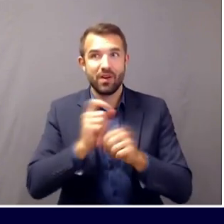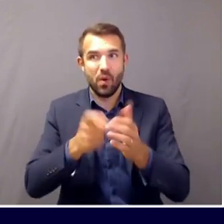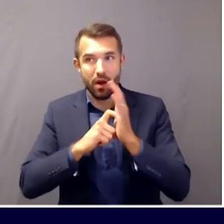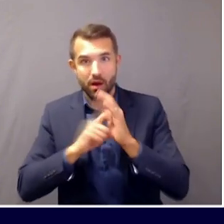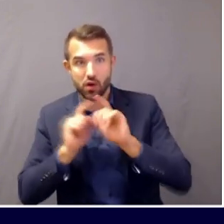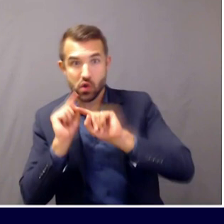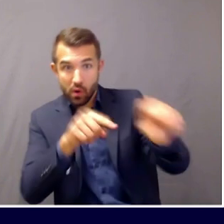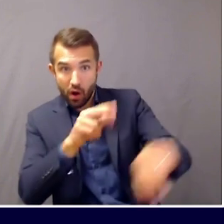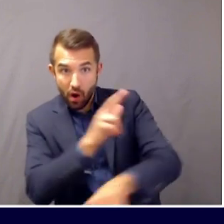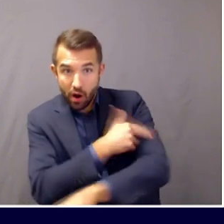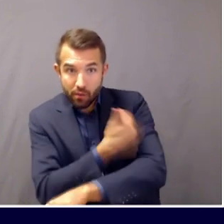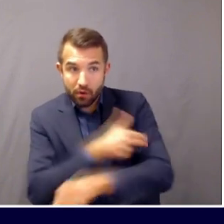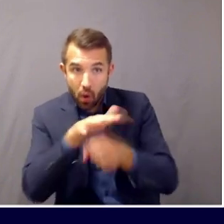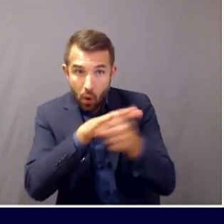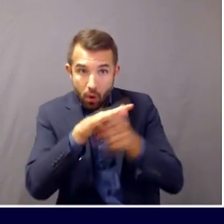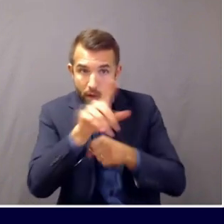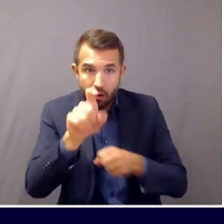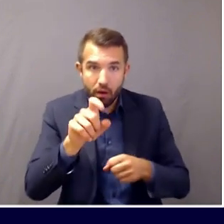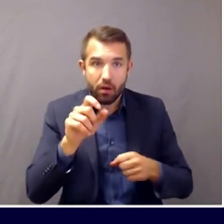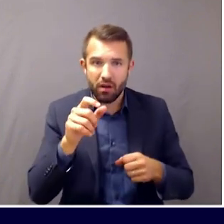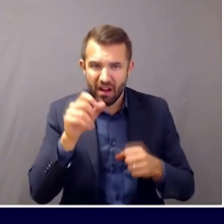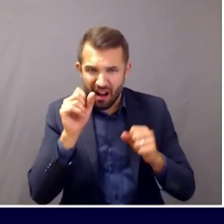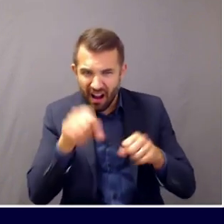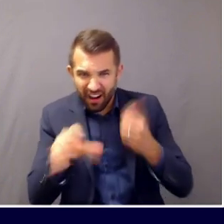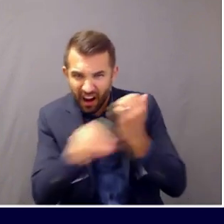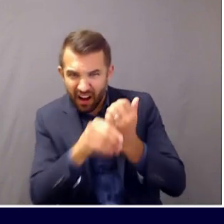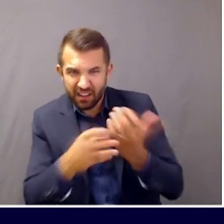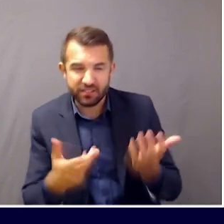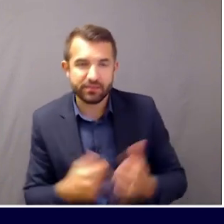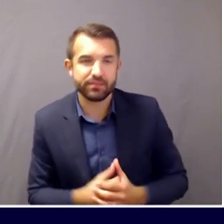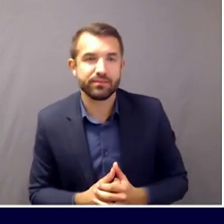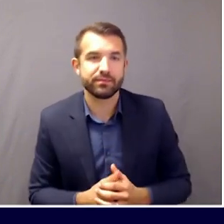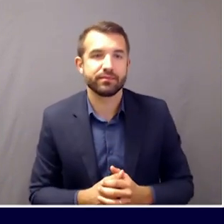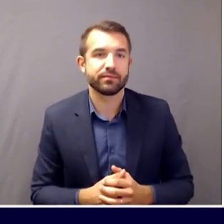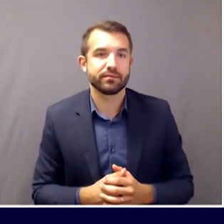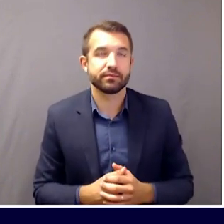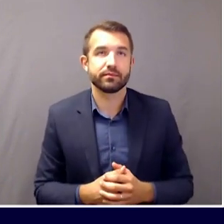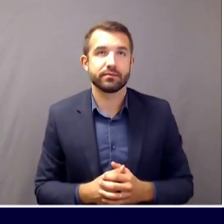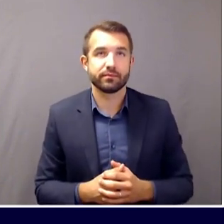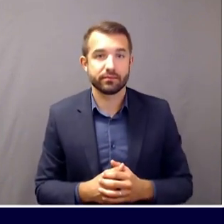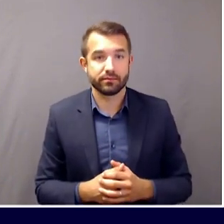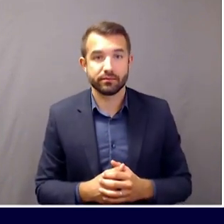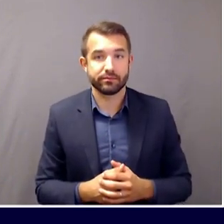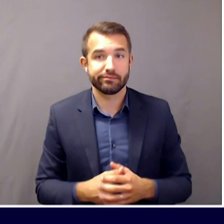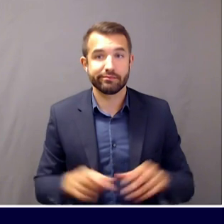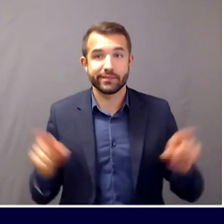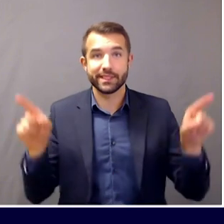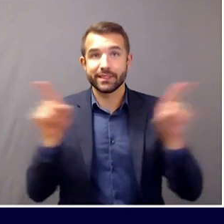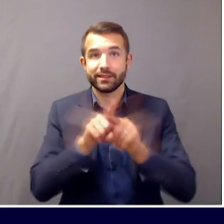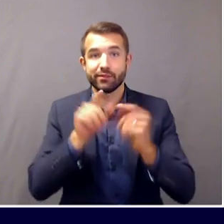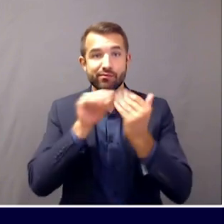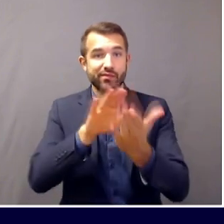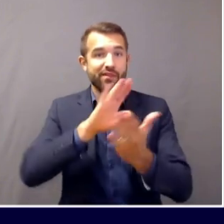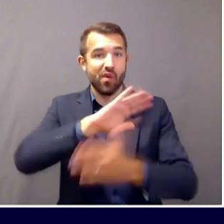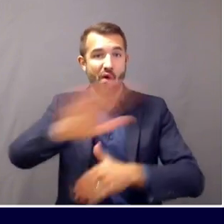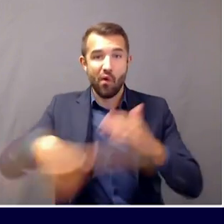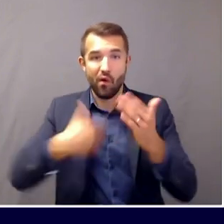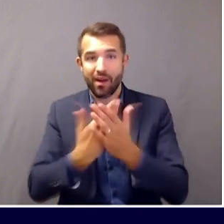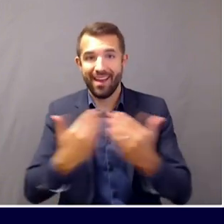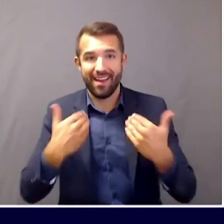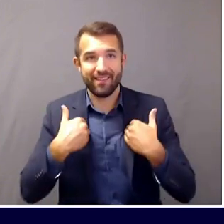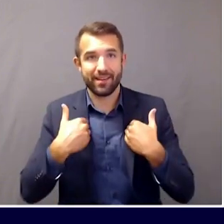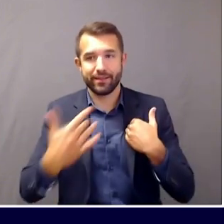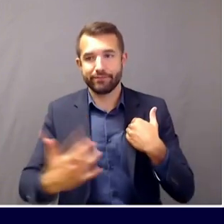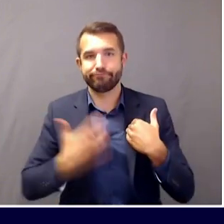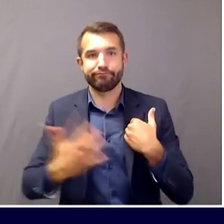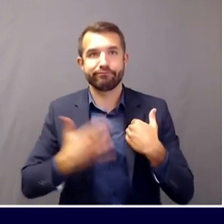is that if you're not feeling well, you want to make sure you're reaching out to some sort of health care provider. It may be your physician back home. It may